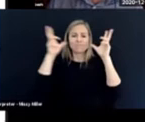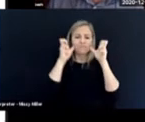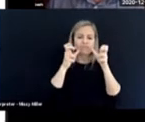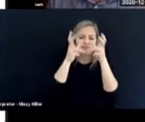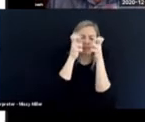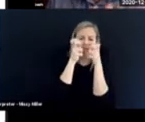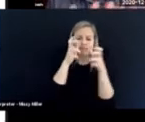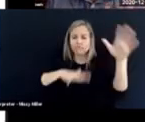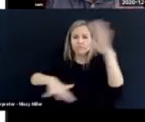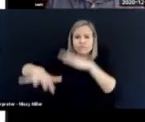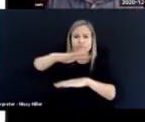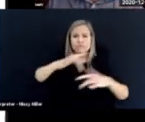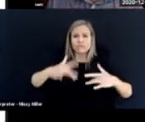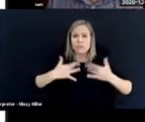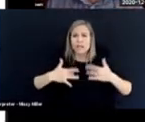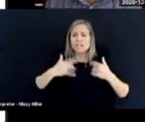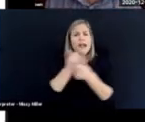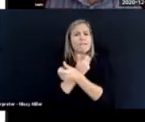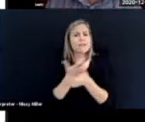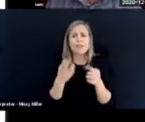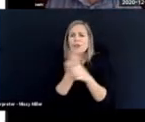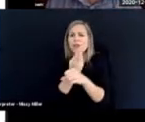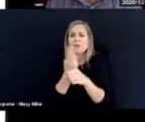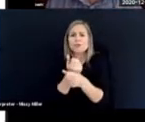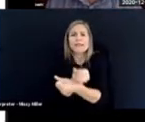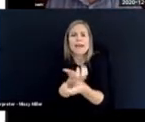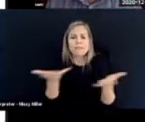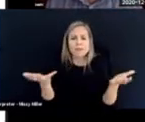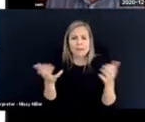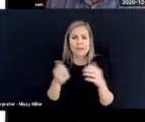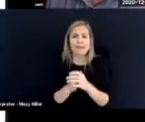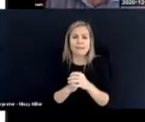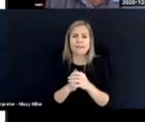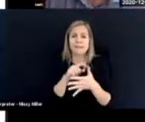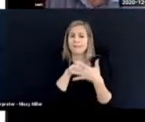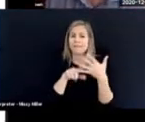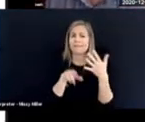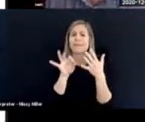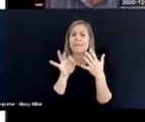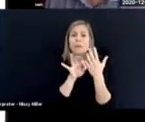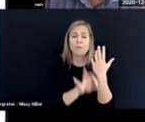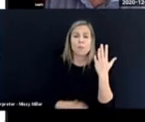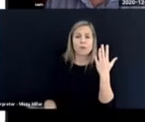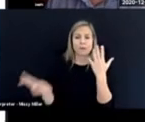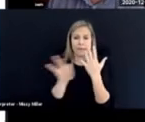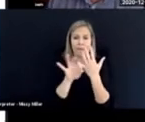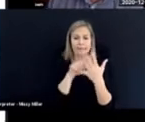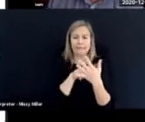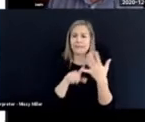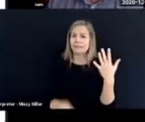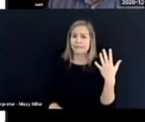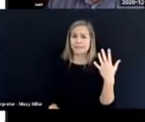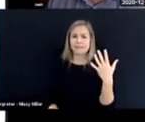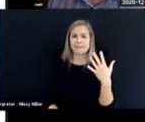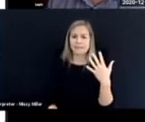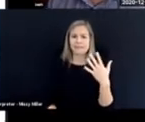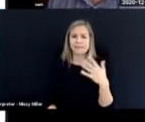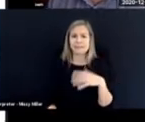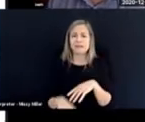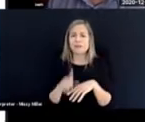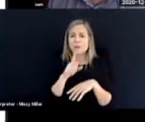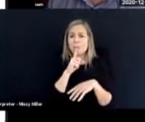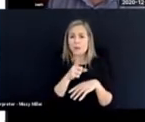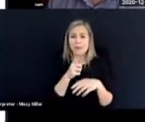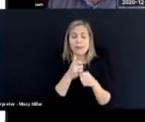teaching. Each of those statements, of course, is a huge item. Just follow